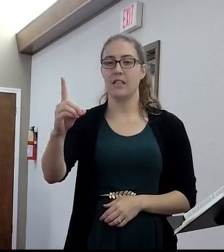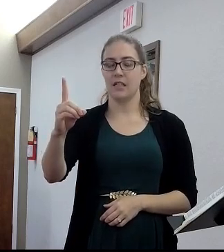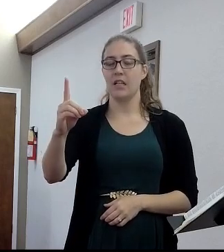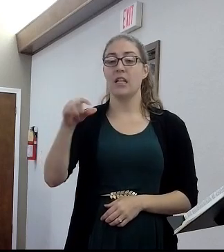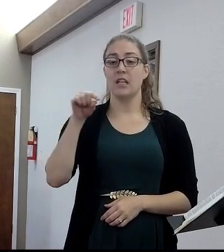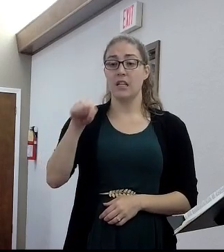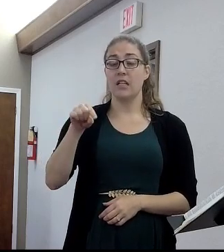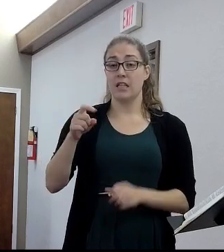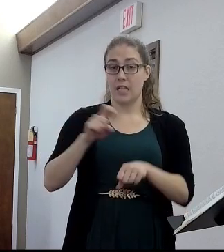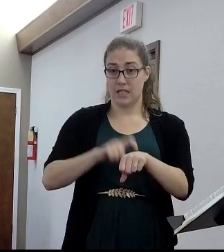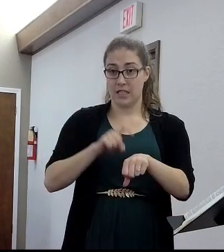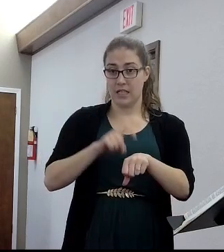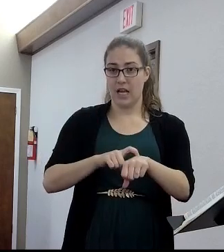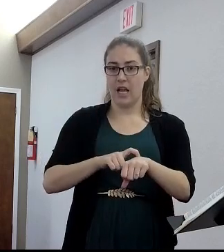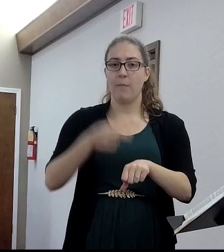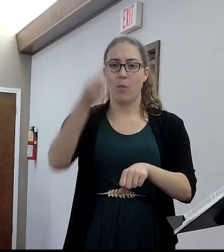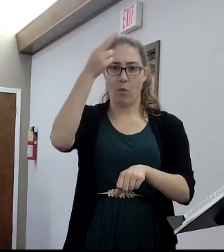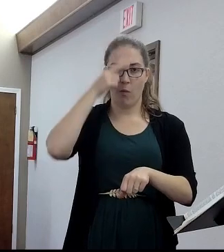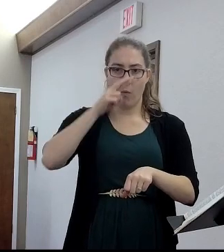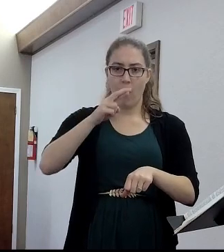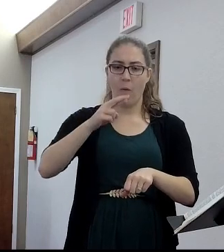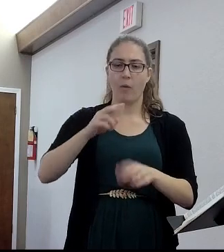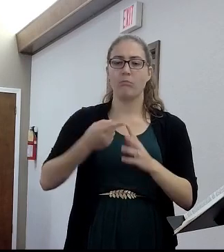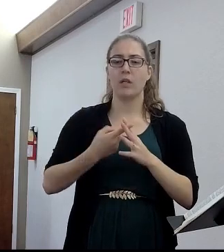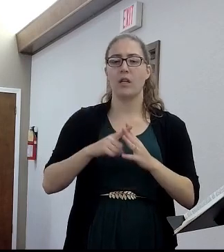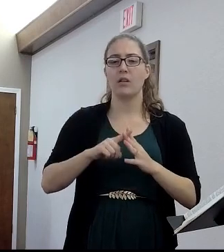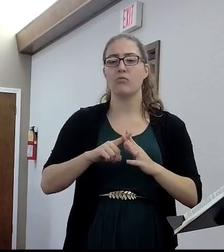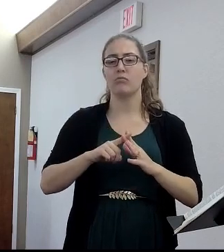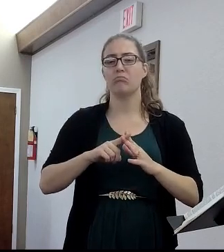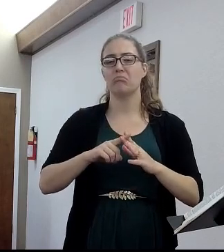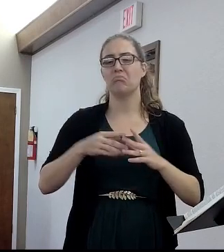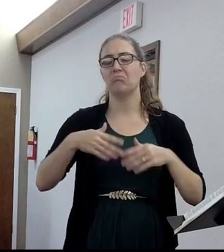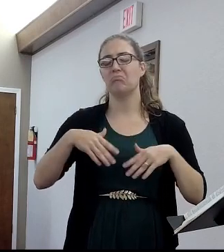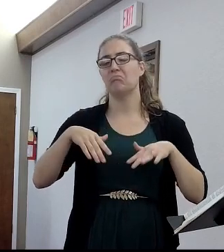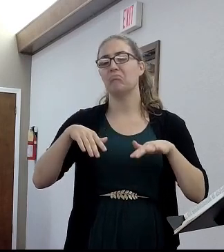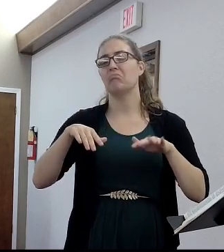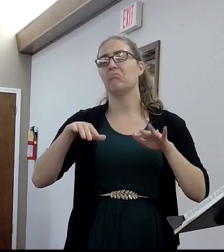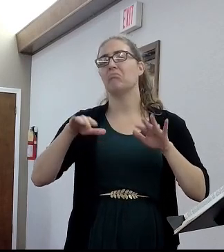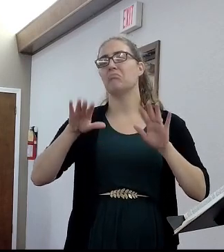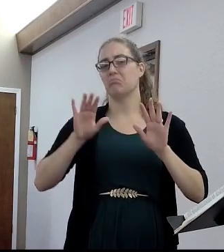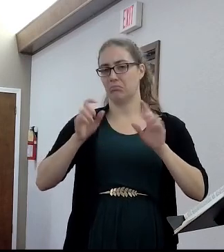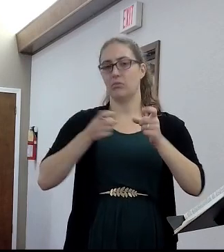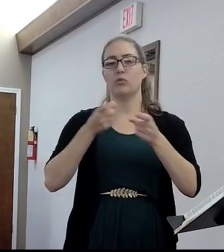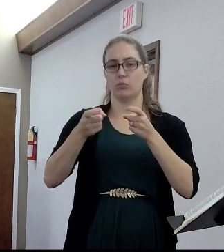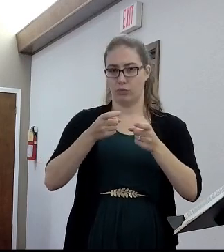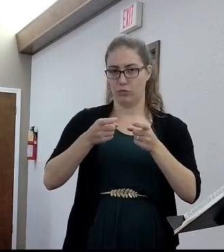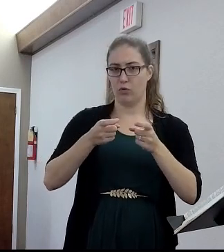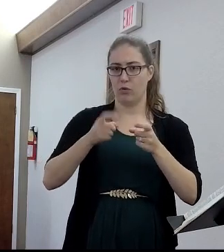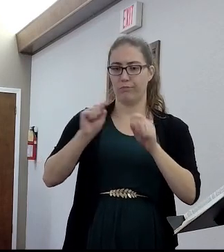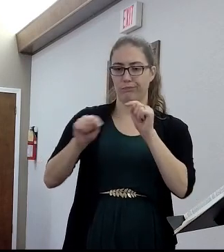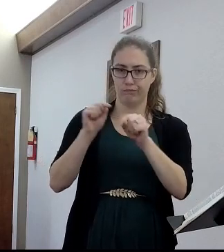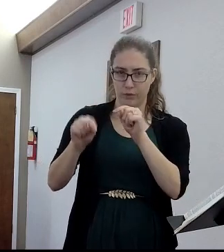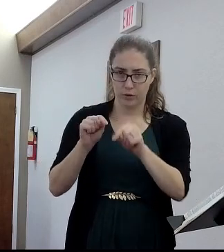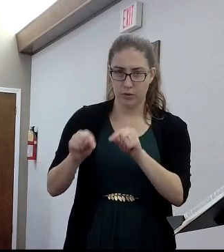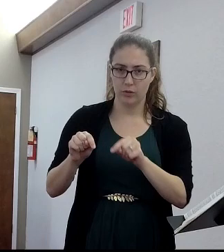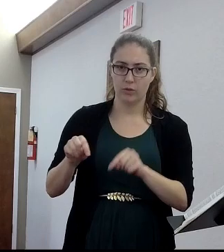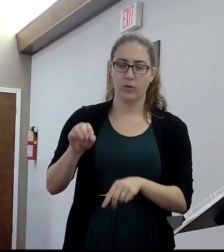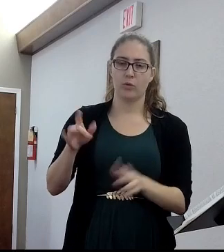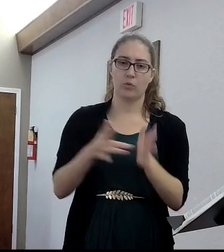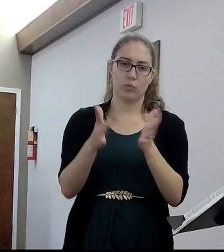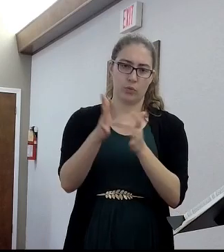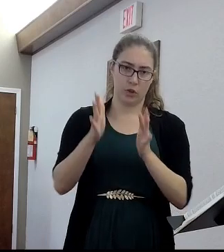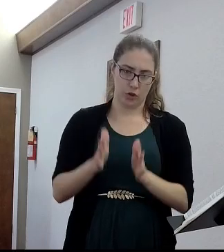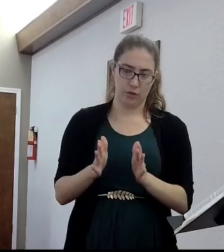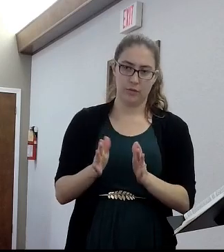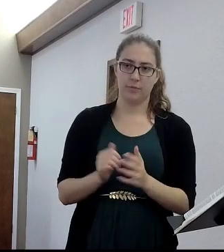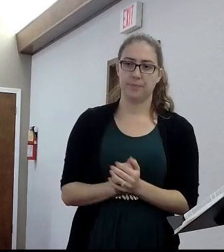thumb of Rome began to lift off. And so, Rome started their persecution from about 70 of